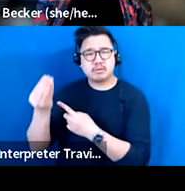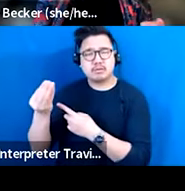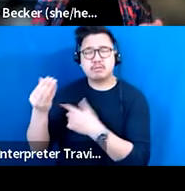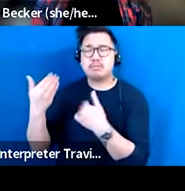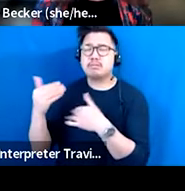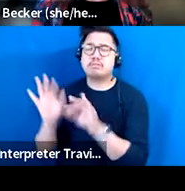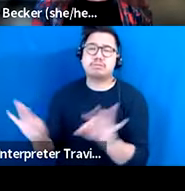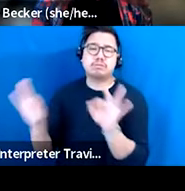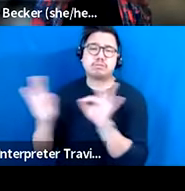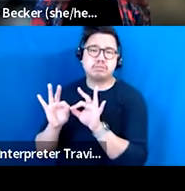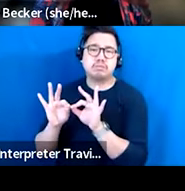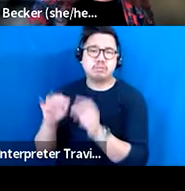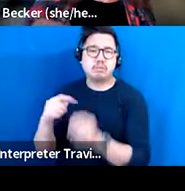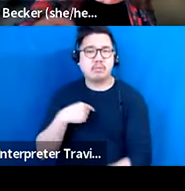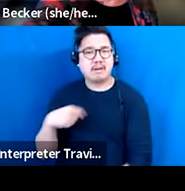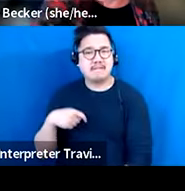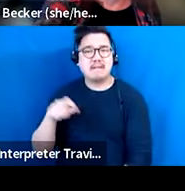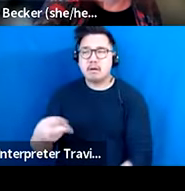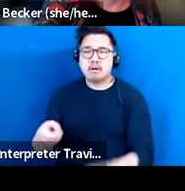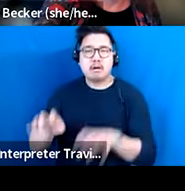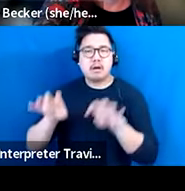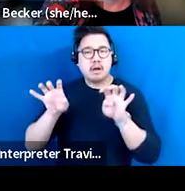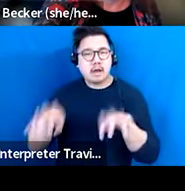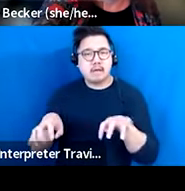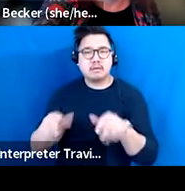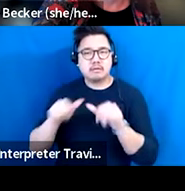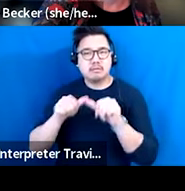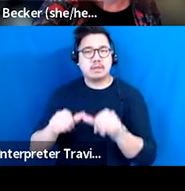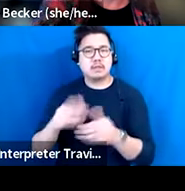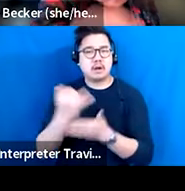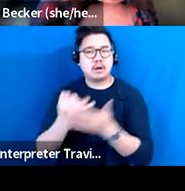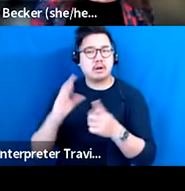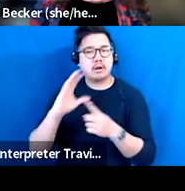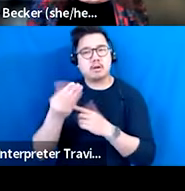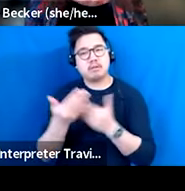is essential. We must keep it as we move forward. So that's my two cents.